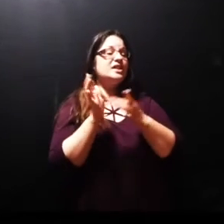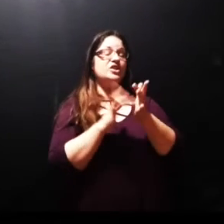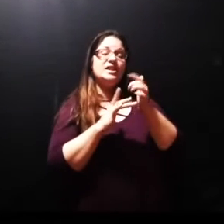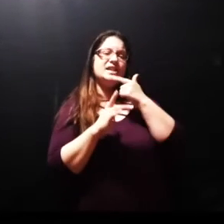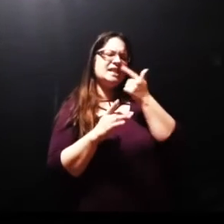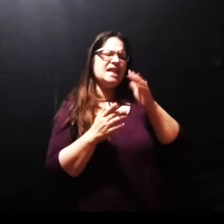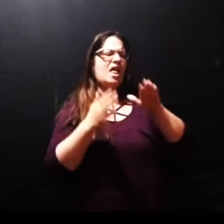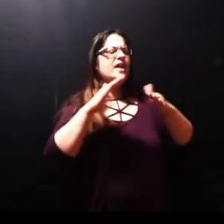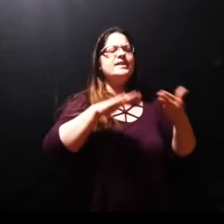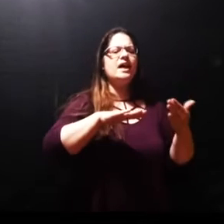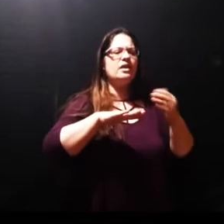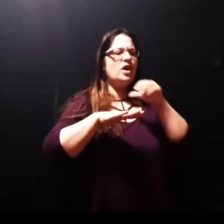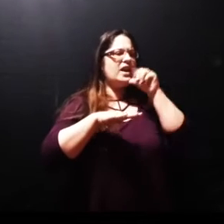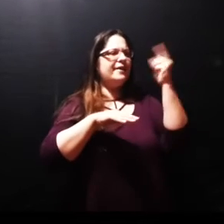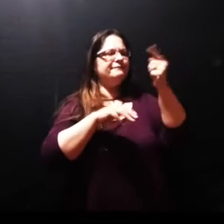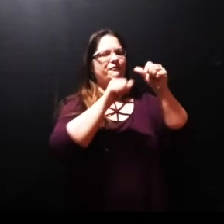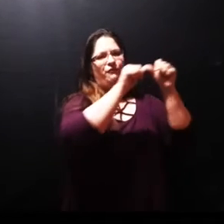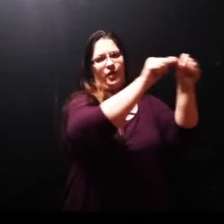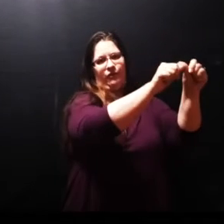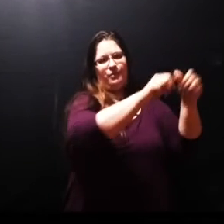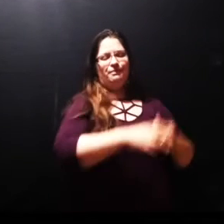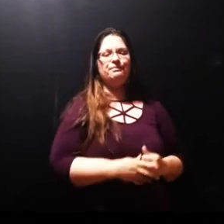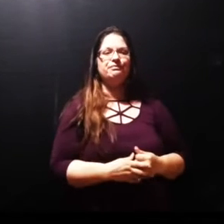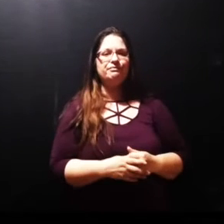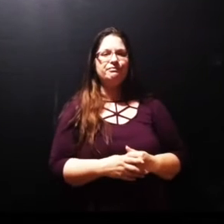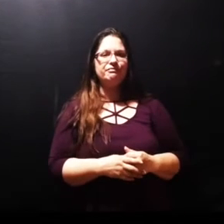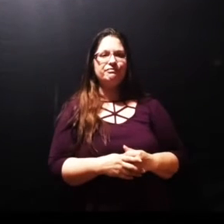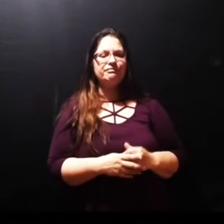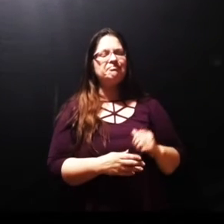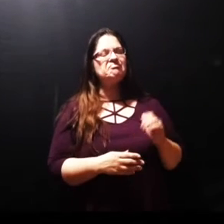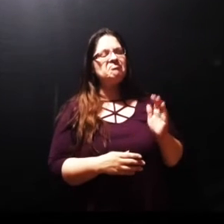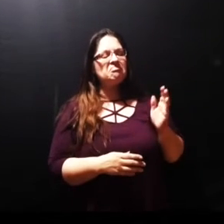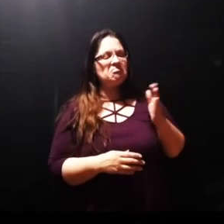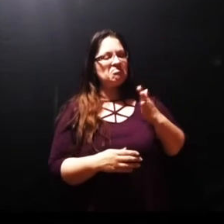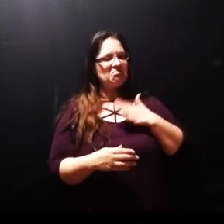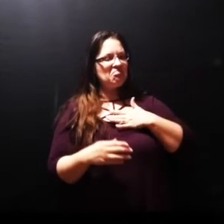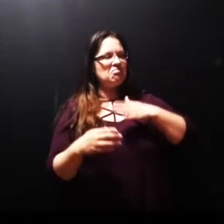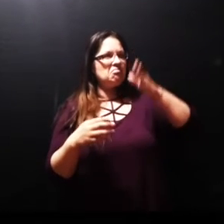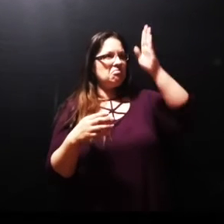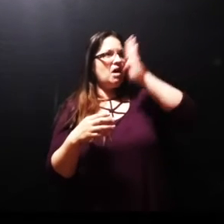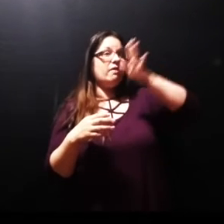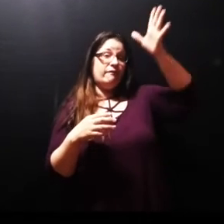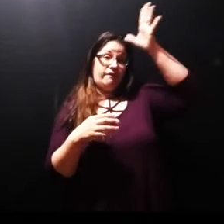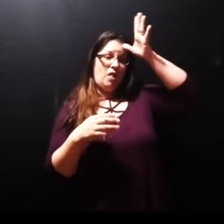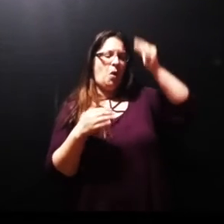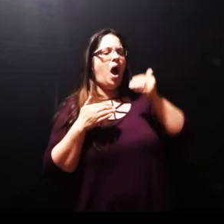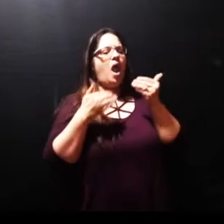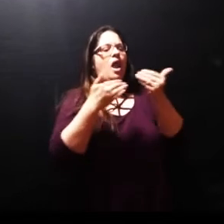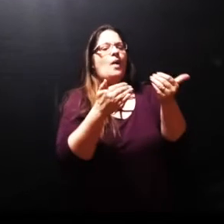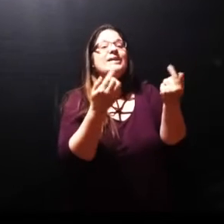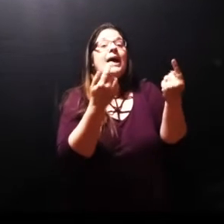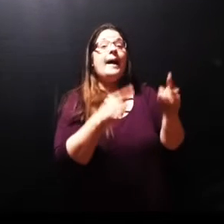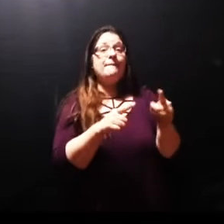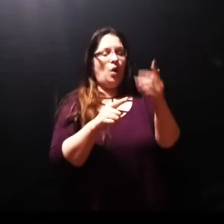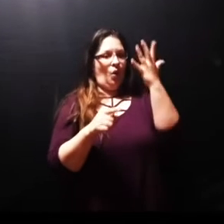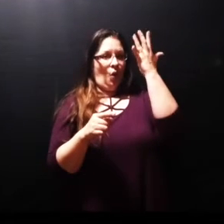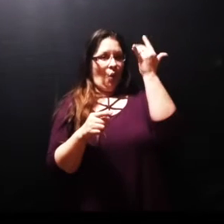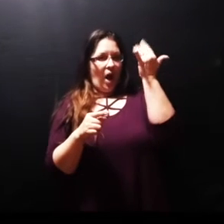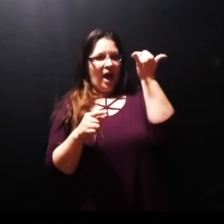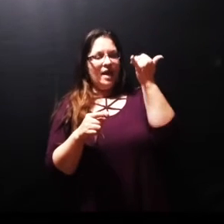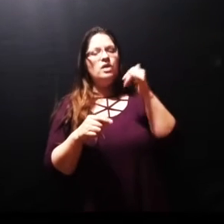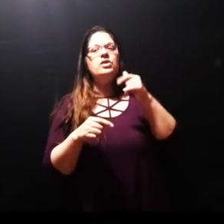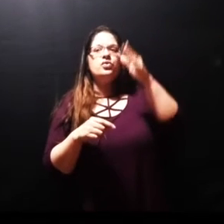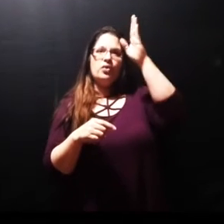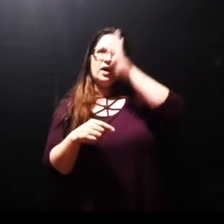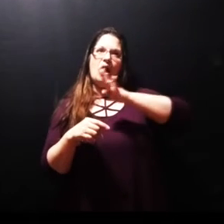stay with him forever the death is not permanent our Father is allowing it so that God the Father